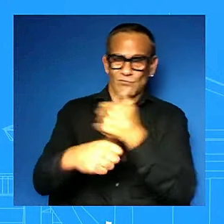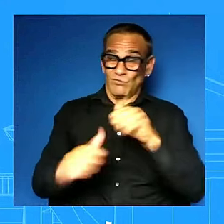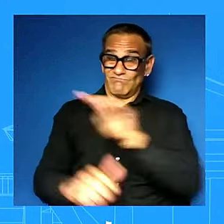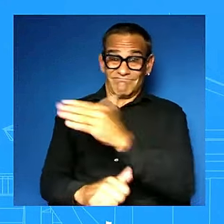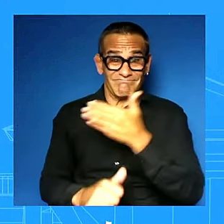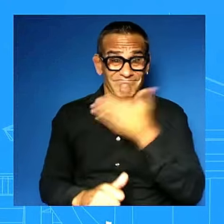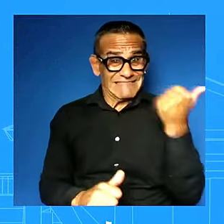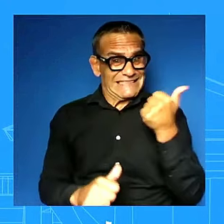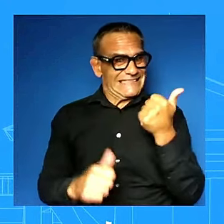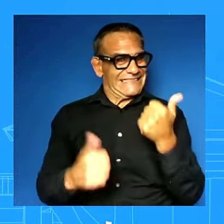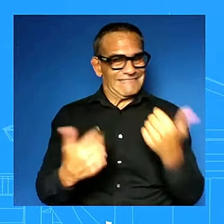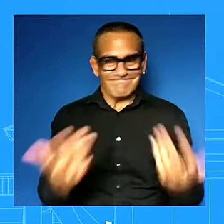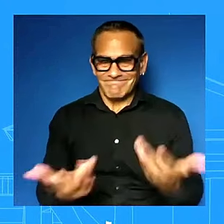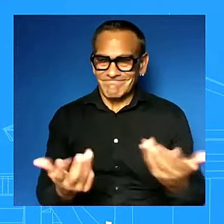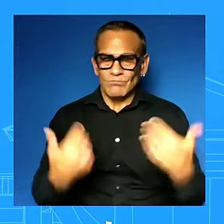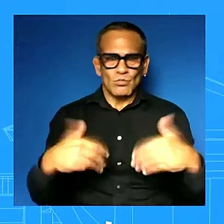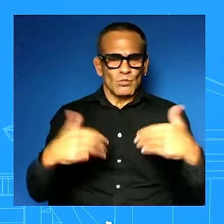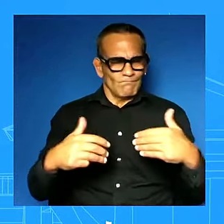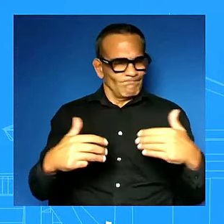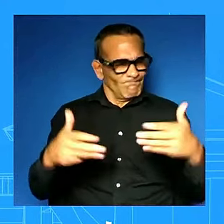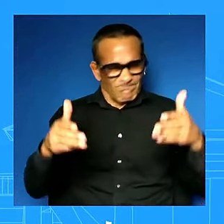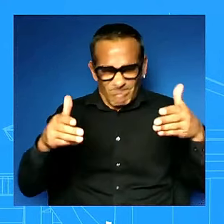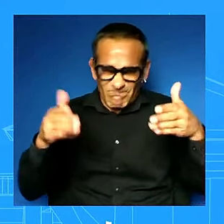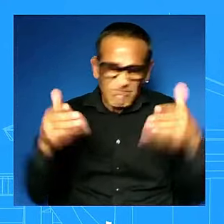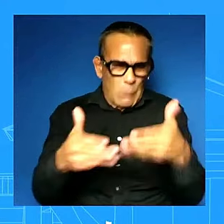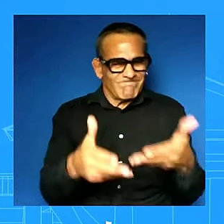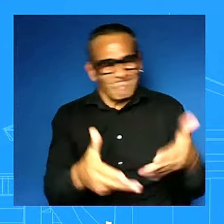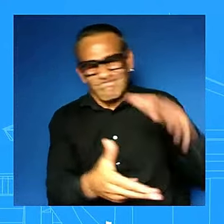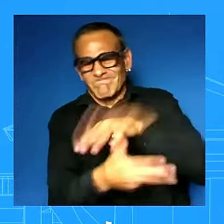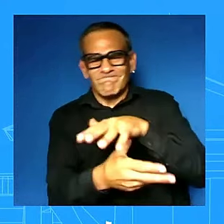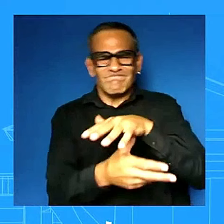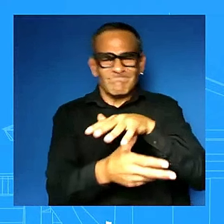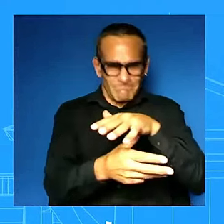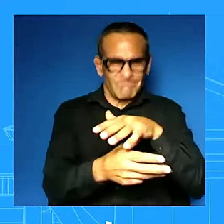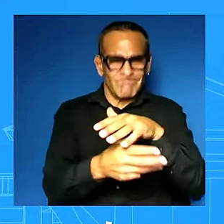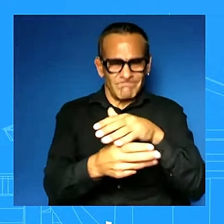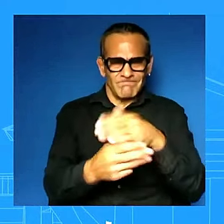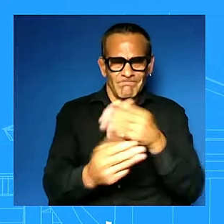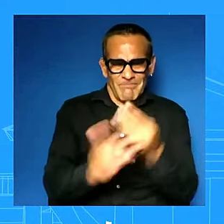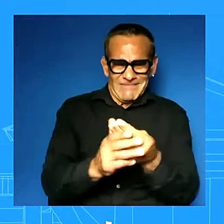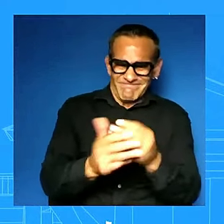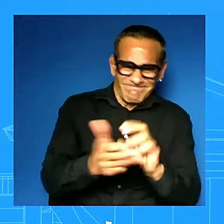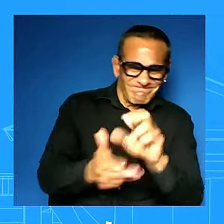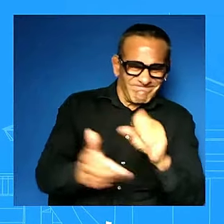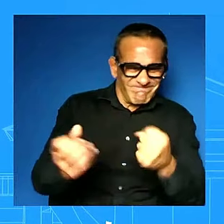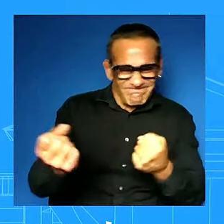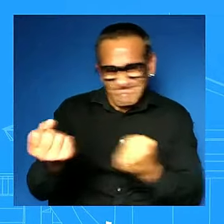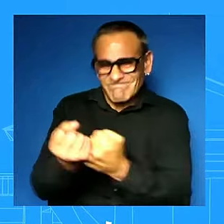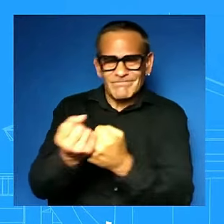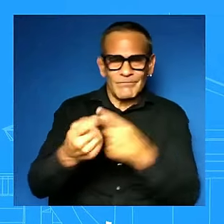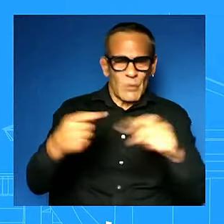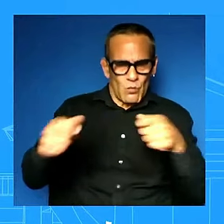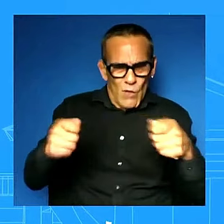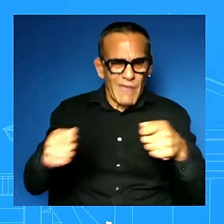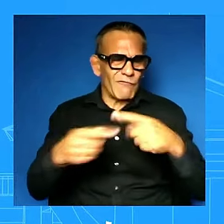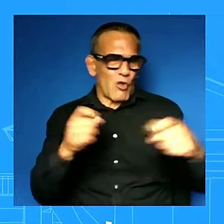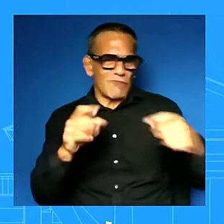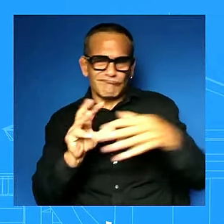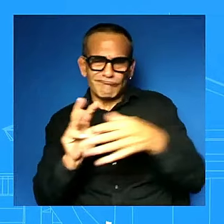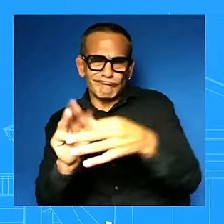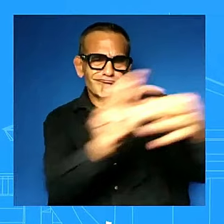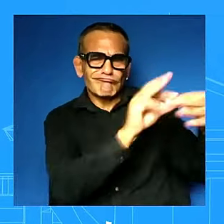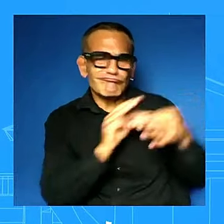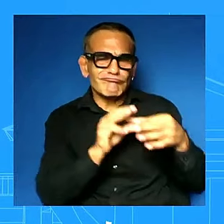uh a tremendous amount of support from this administration and also from our partners and allies in doing just